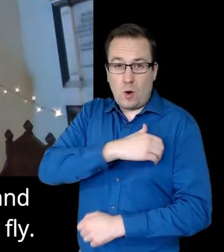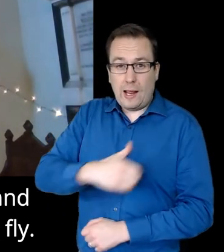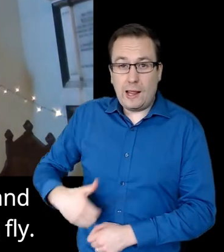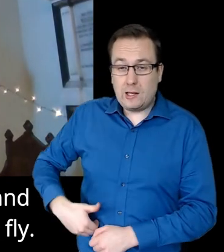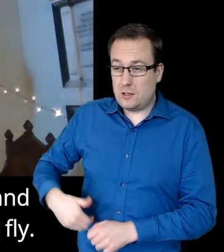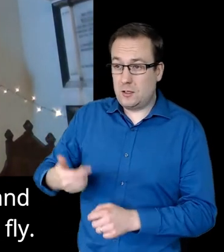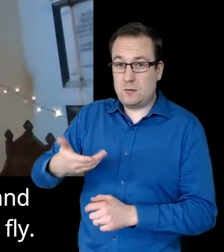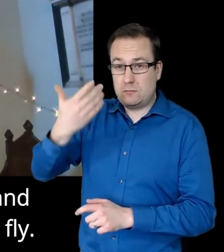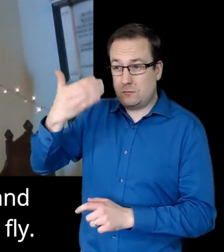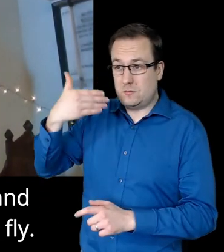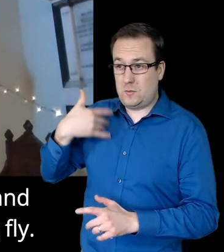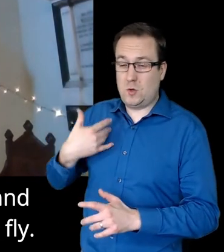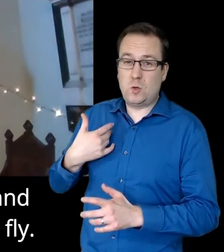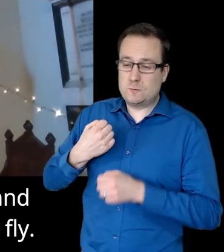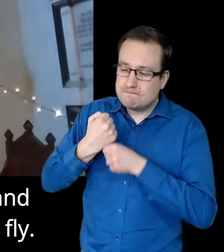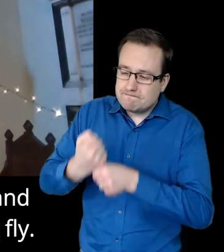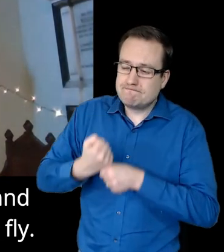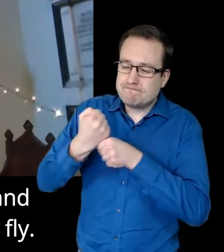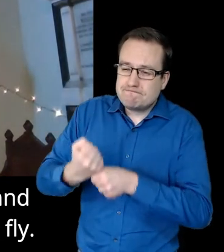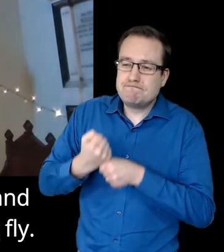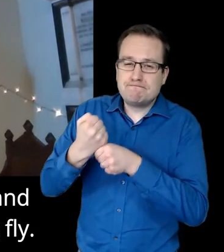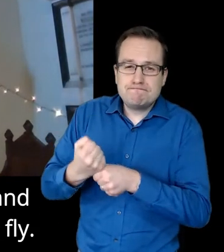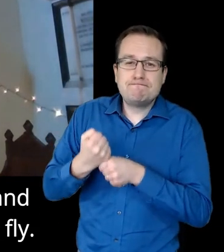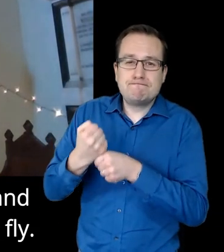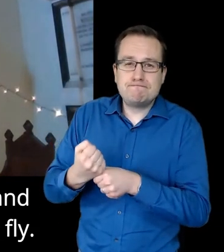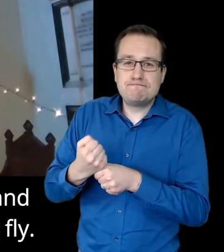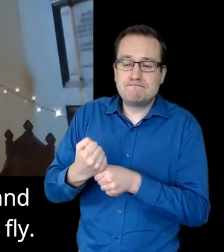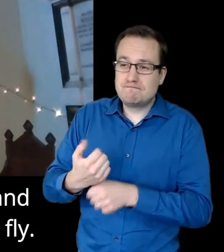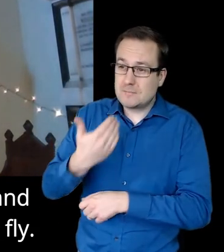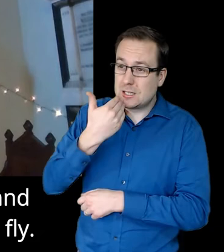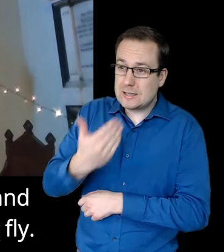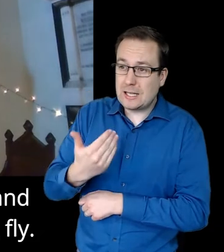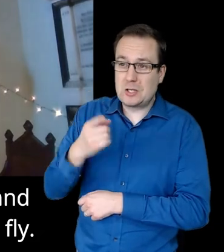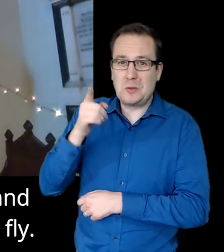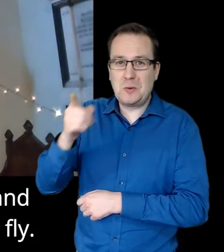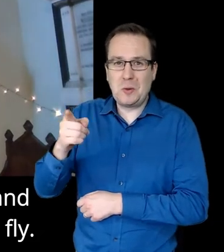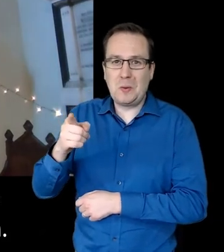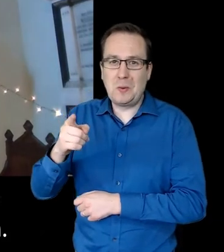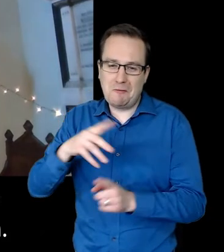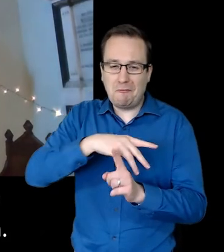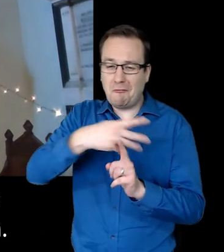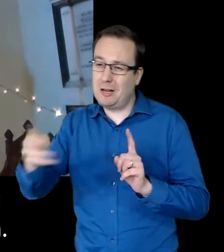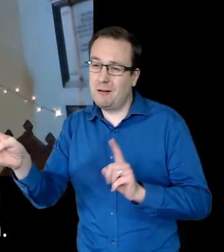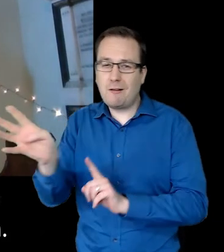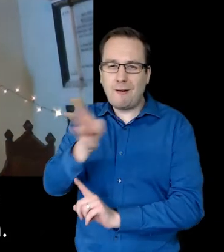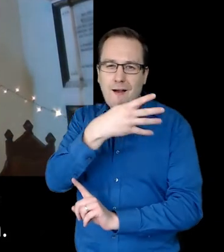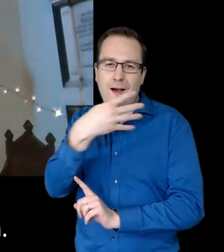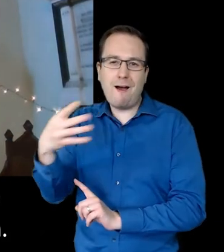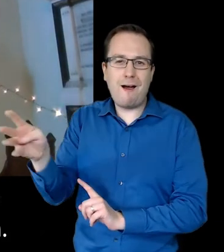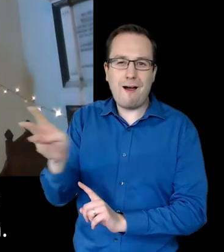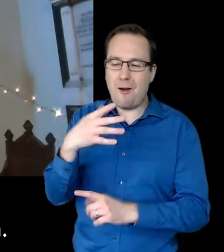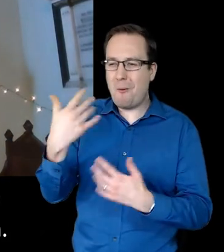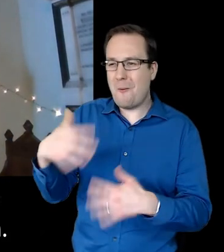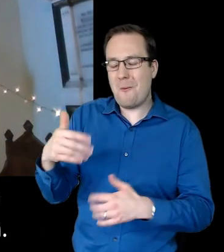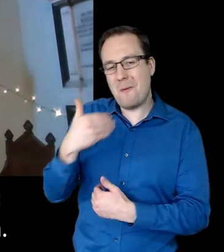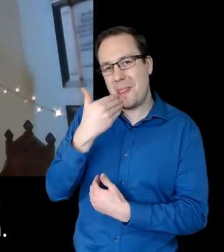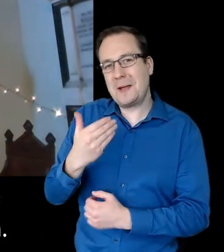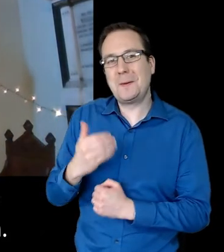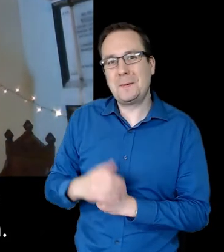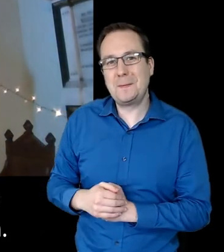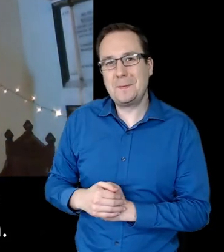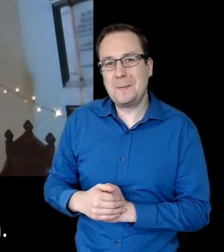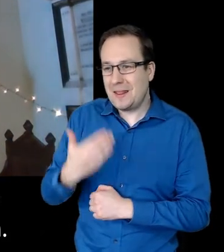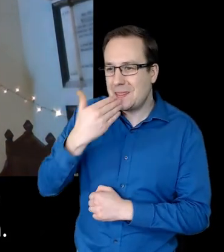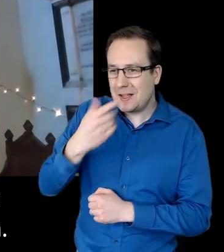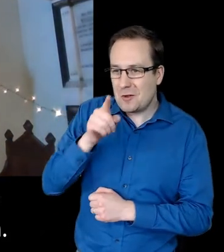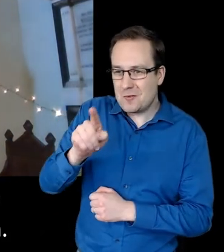and for us. Thank you to the ones who let your freak flag fly. Thank you to the ones who